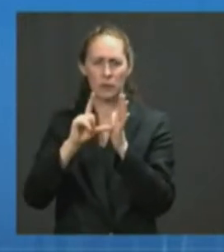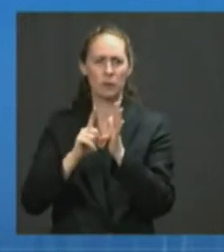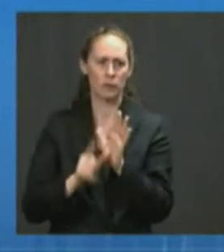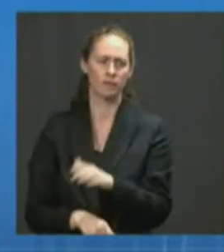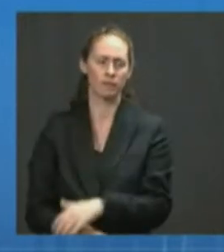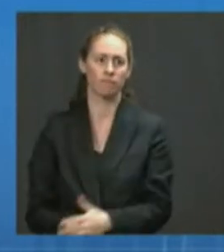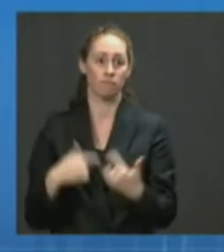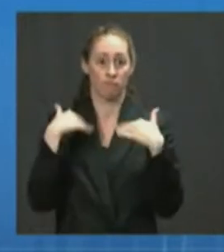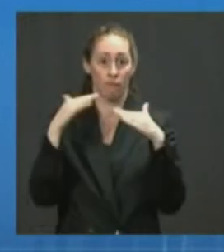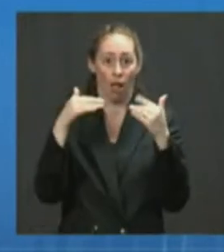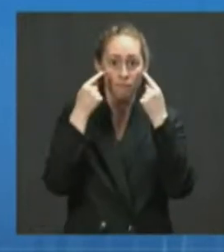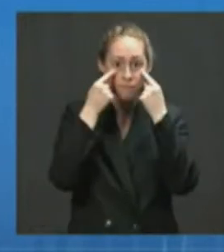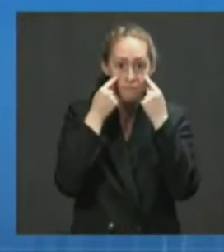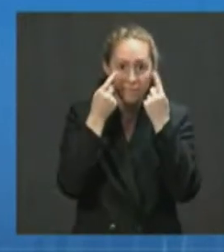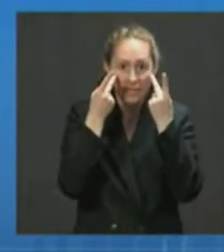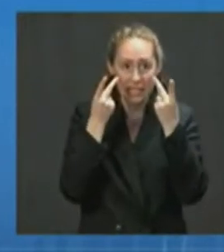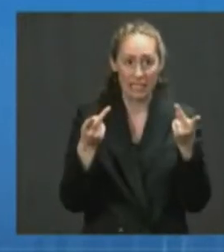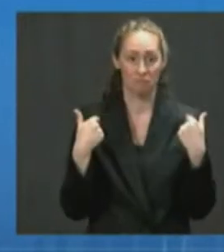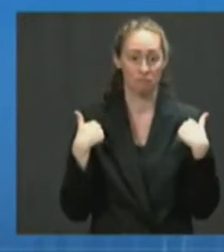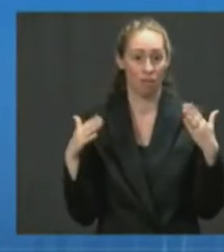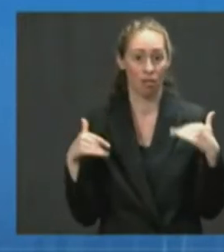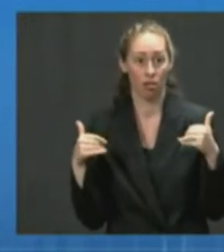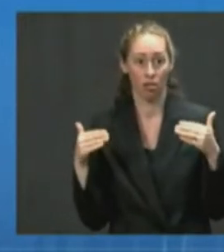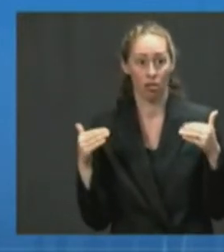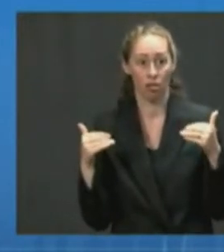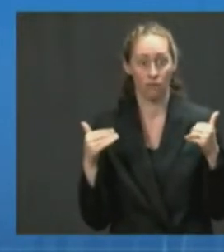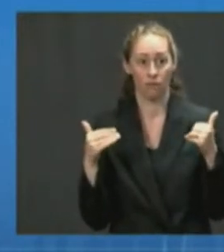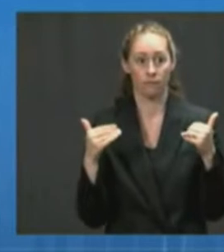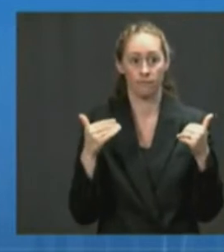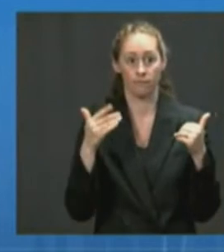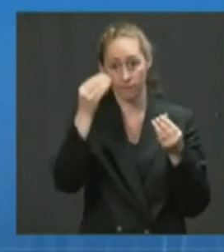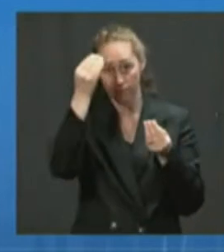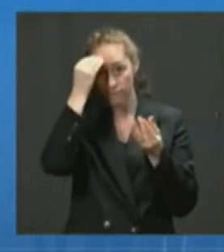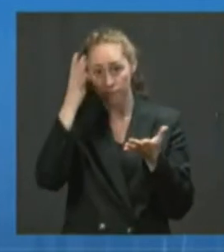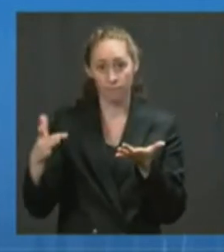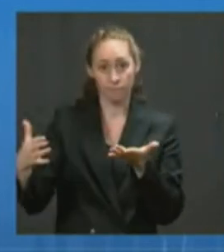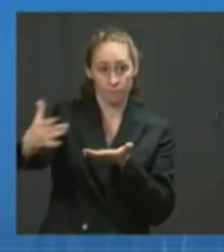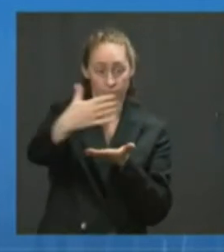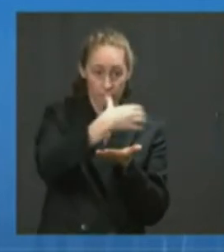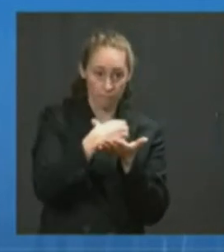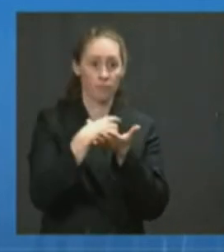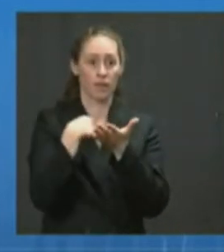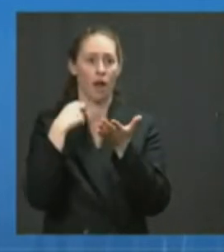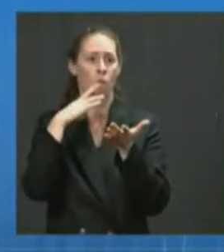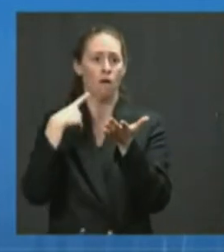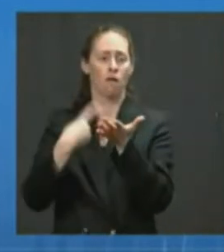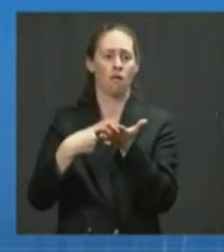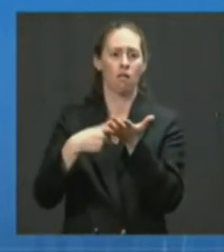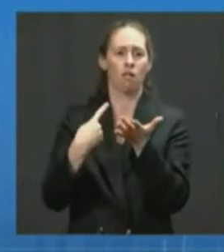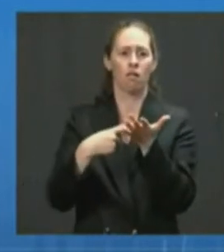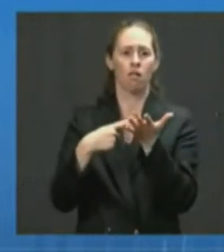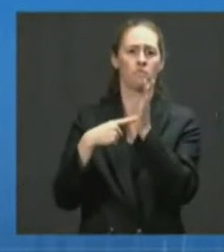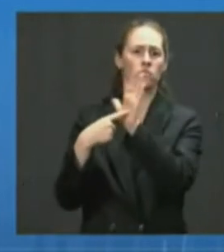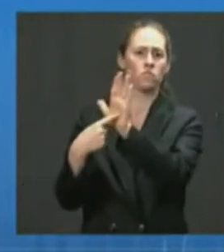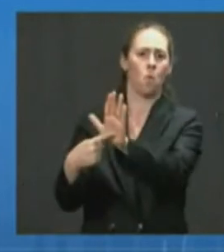myself. After we will see them, then they will go to the FDA for their regulatory process of authorization.